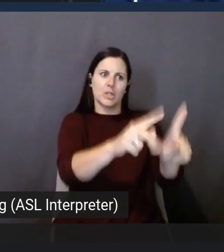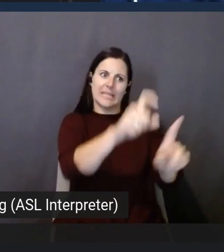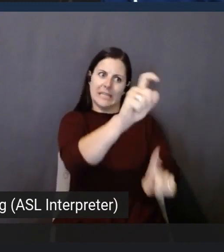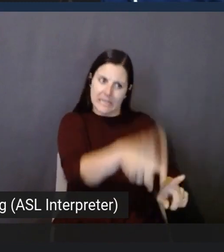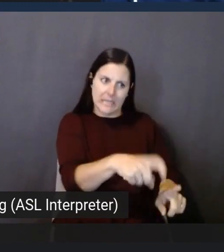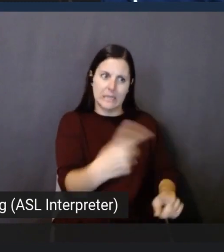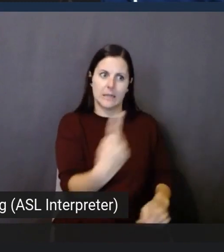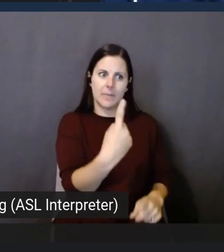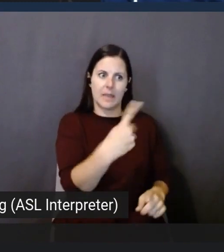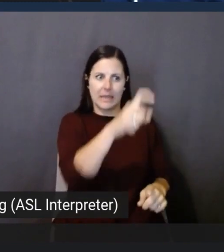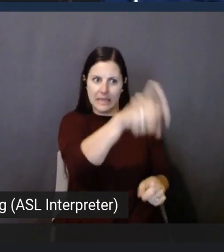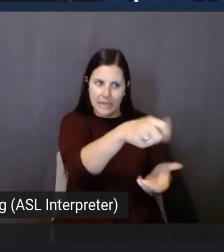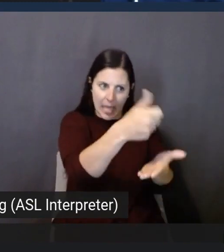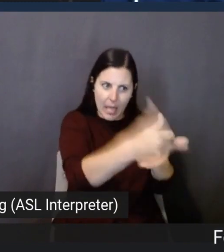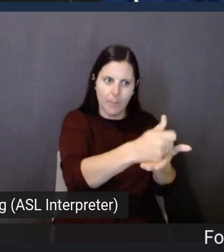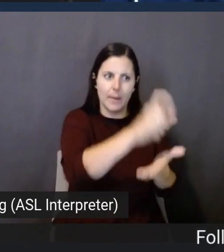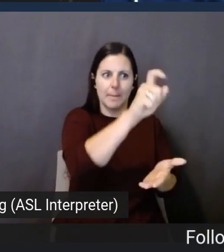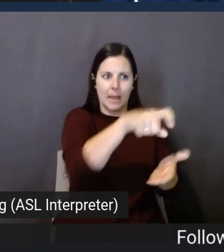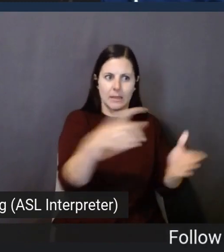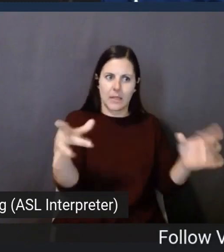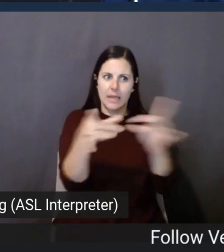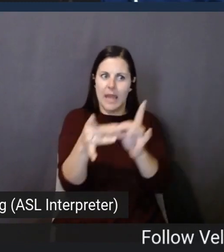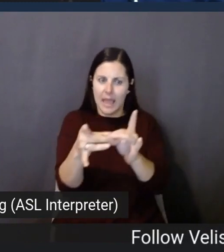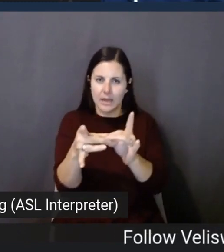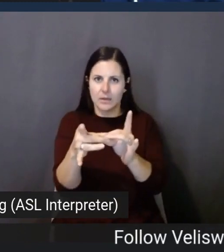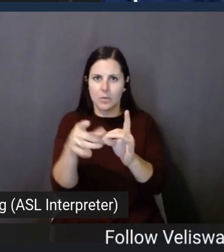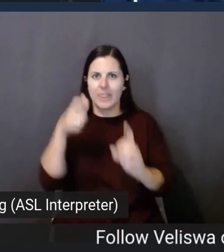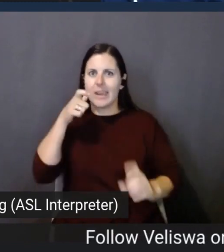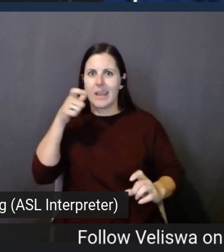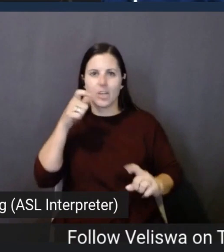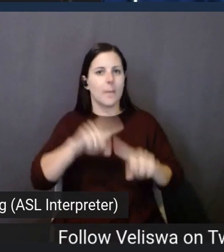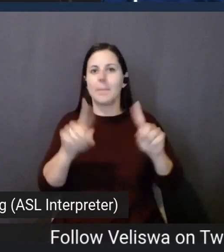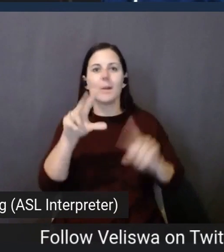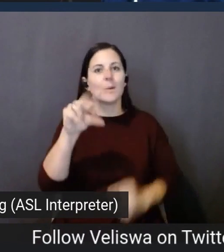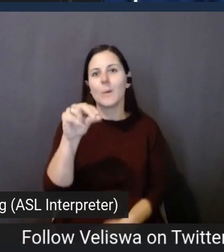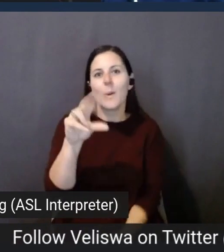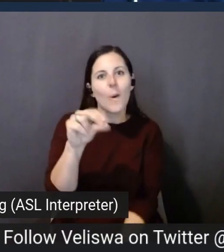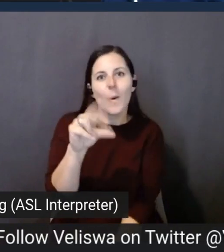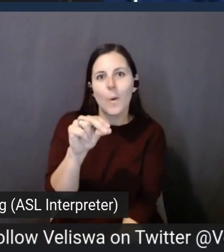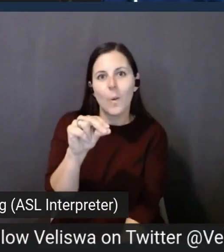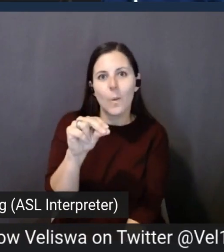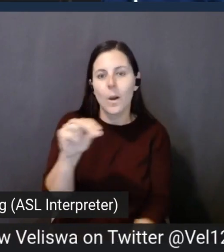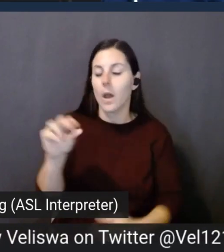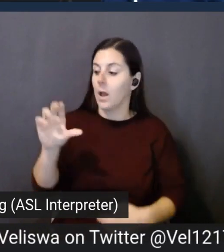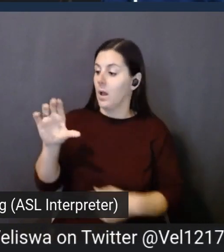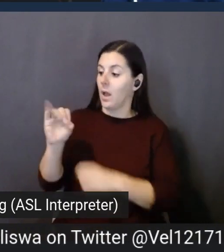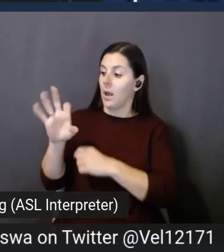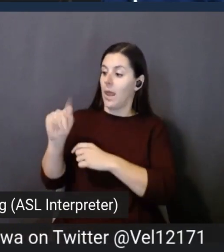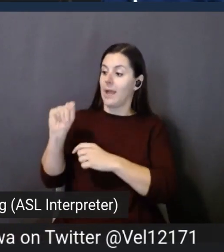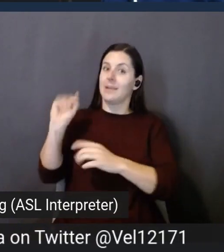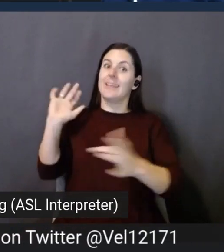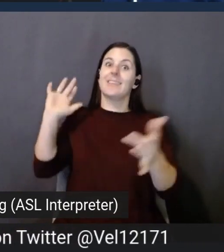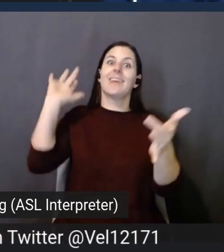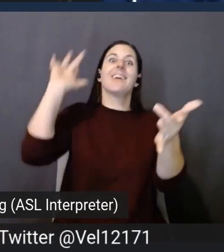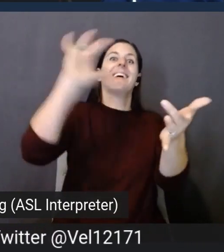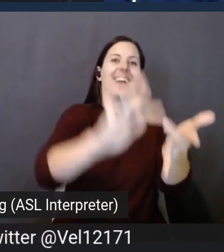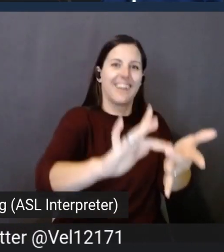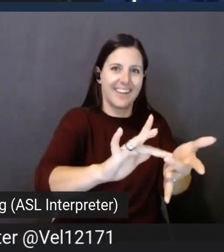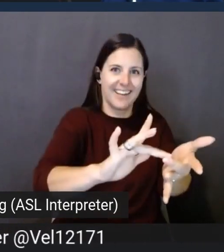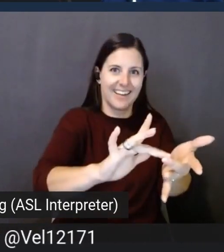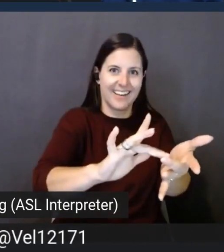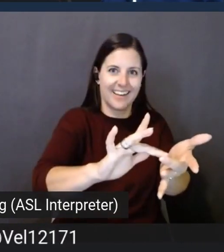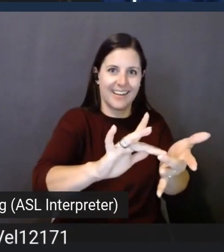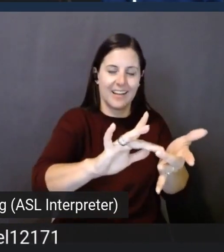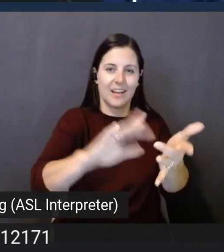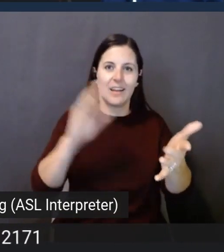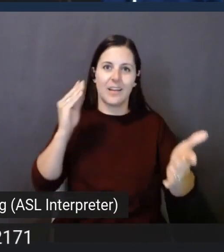asking for help, needs to be connected with an agent. But what I see with this feature launch is that Connect is actually branching out to encompass more of the customer